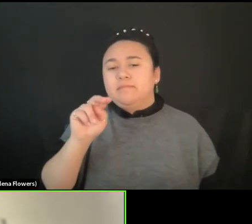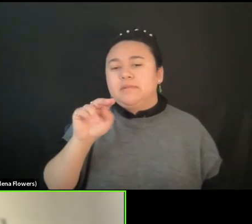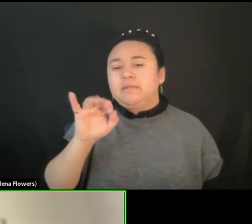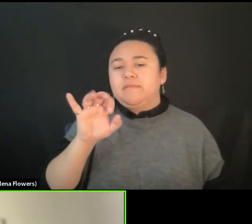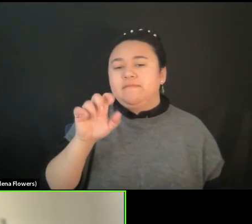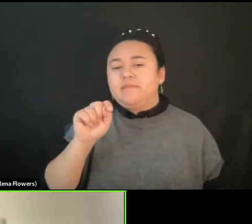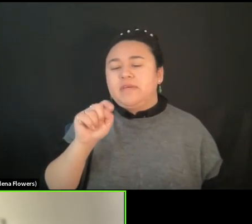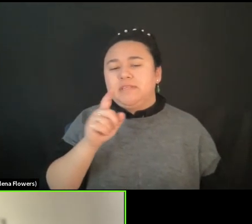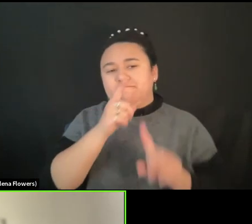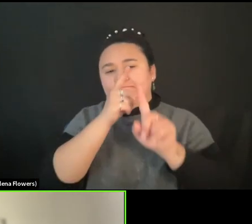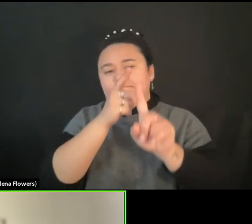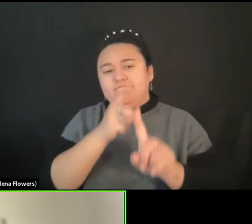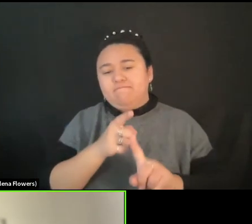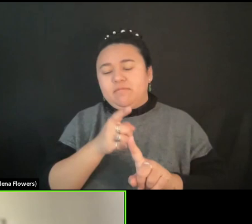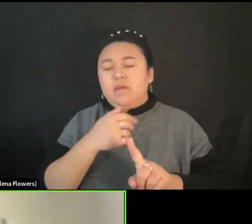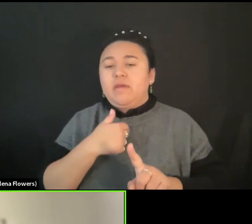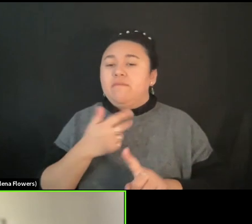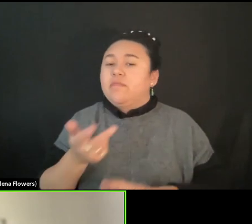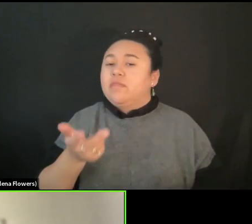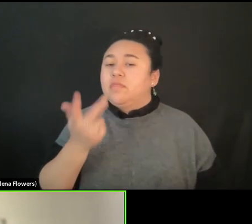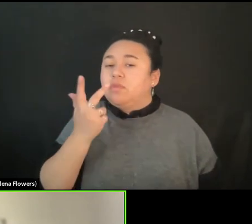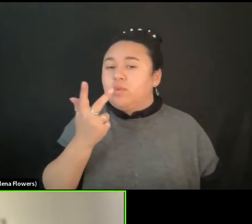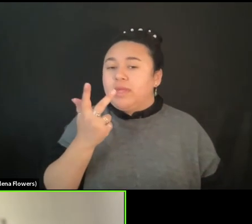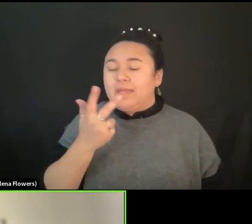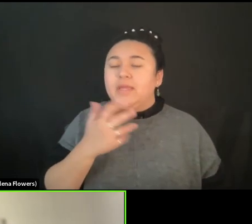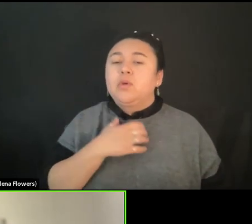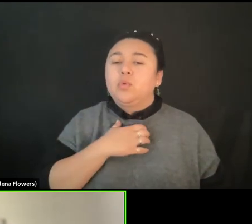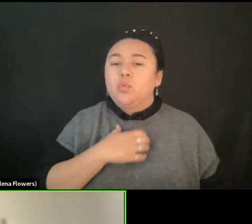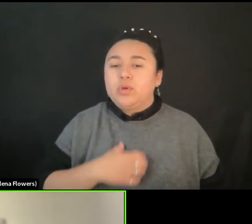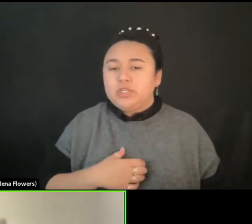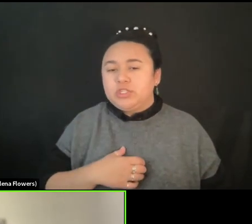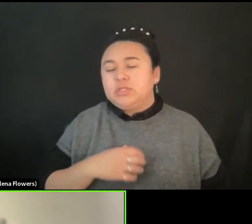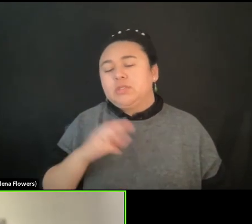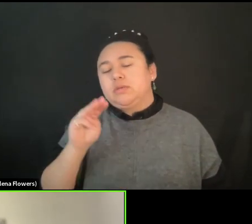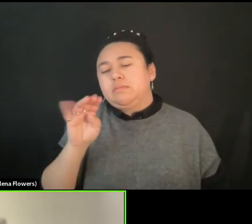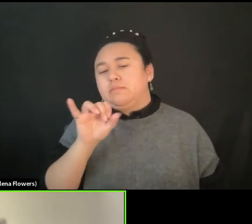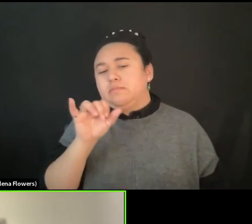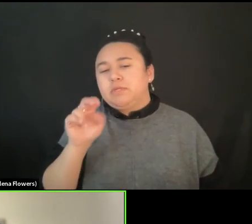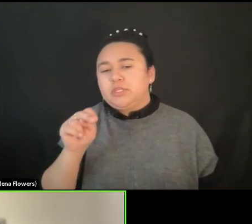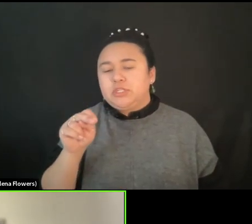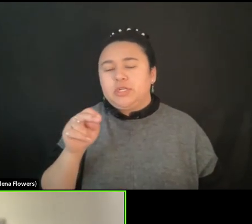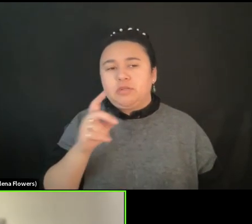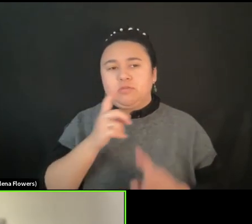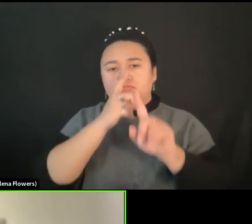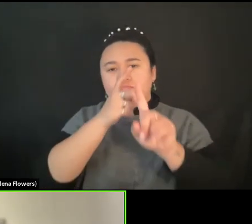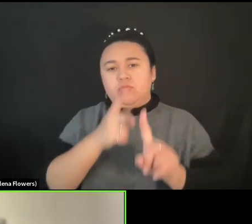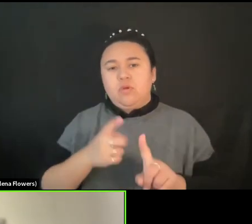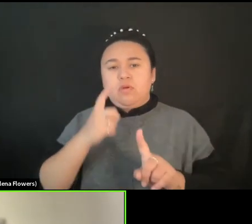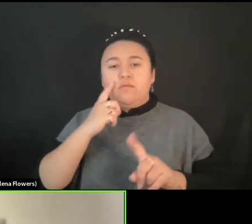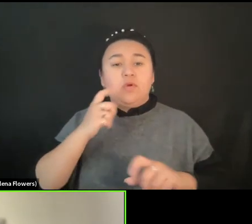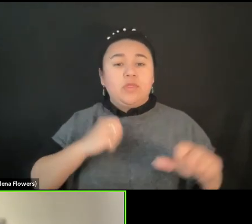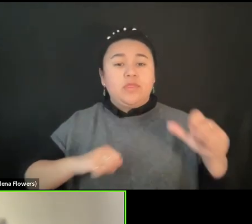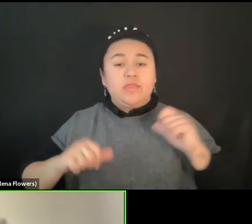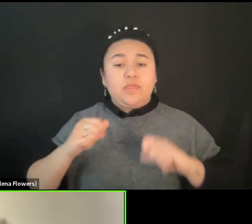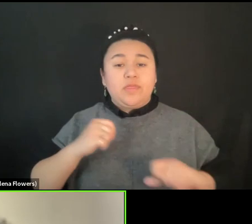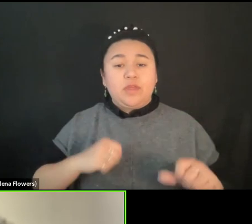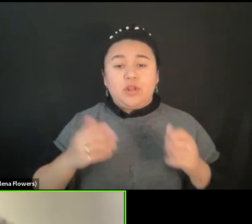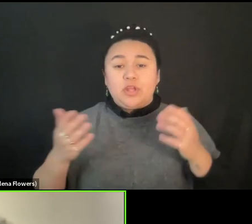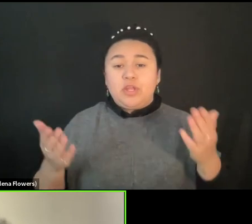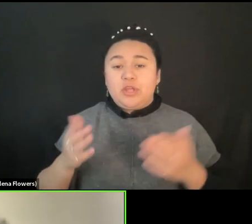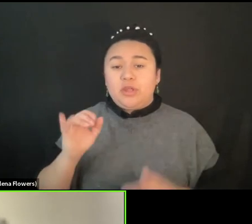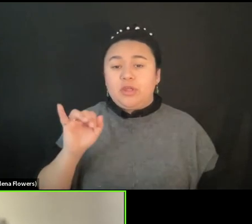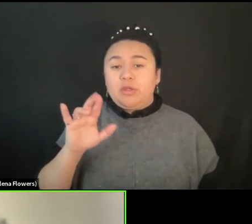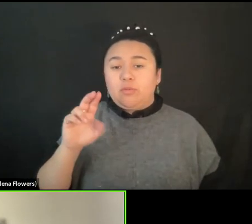main wishes or missions for theater in Iran, which was, I won't